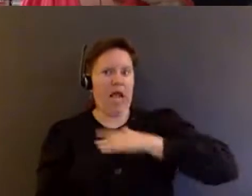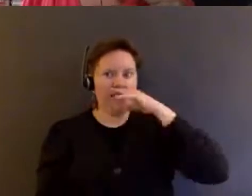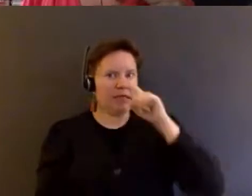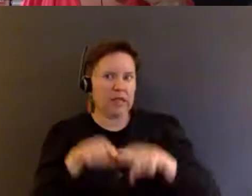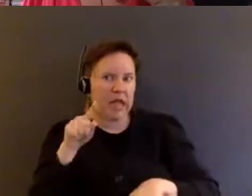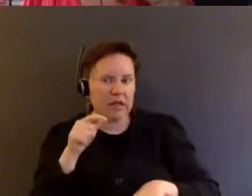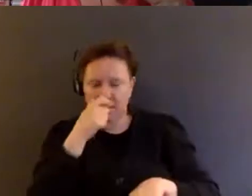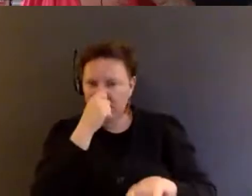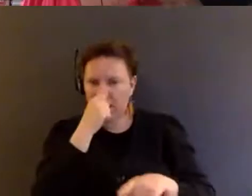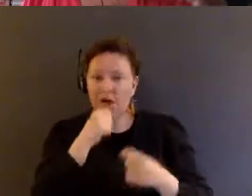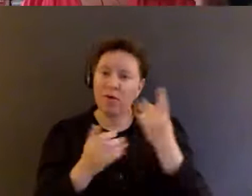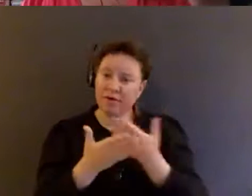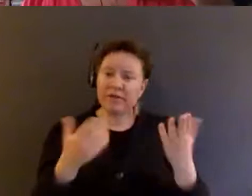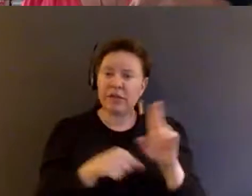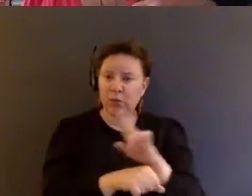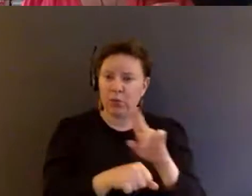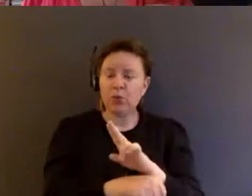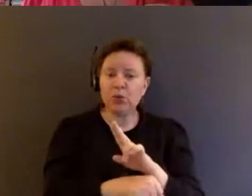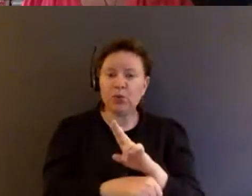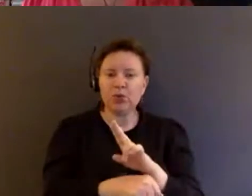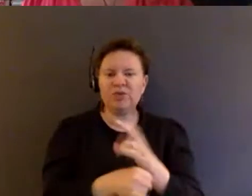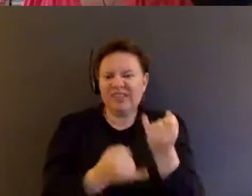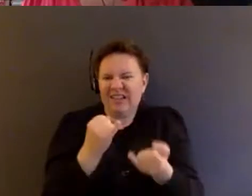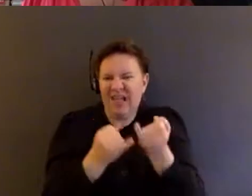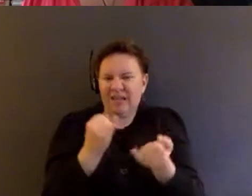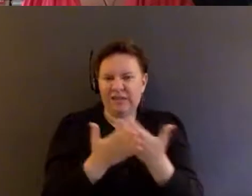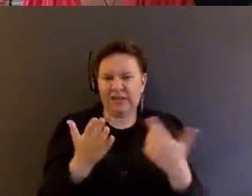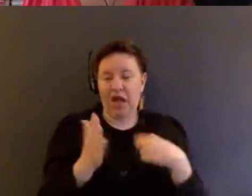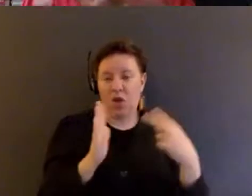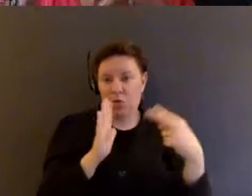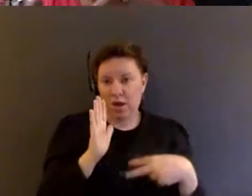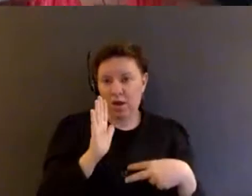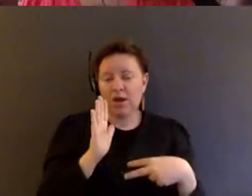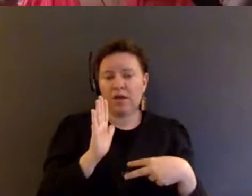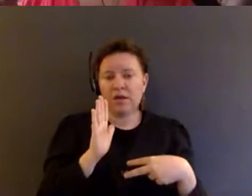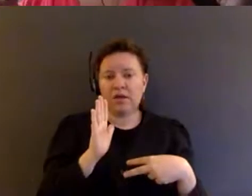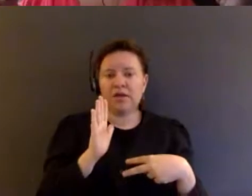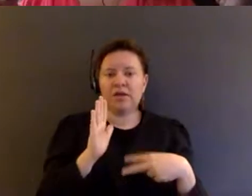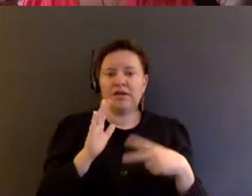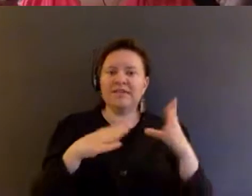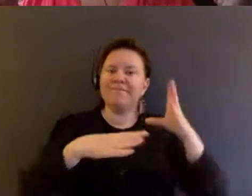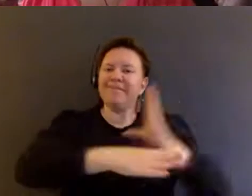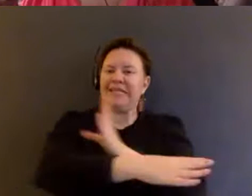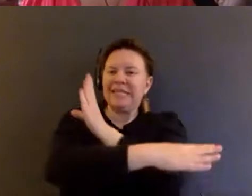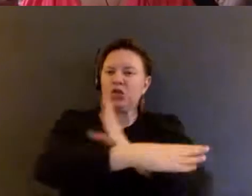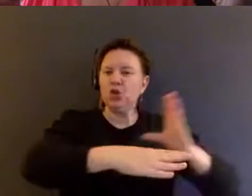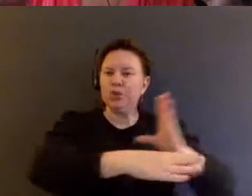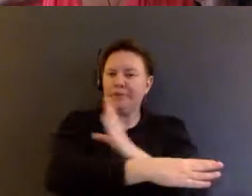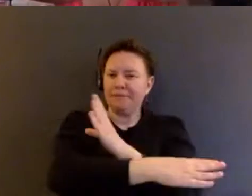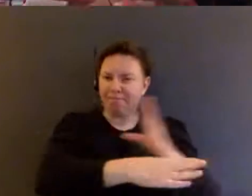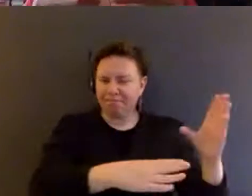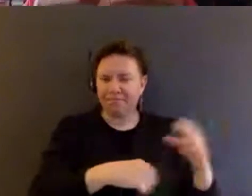of the things that they use, which is the last thing that I read, is this continuum thing is,